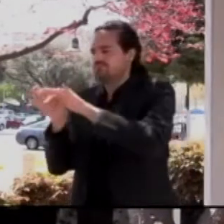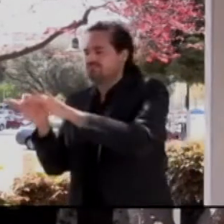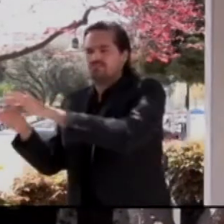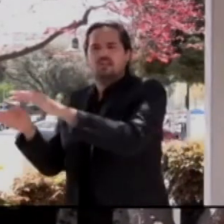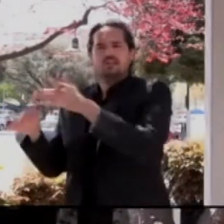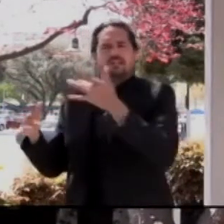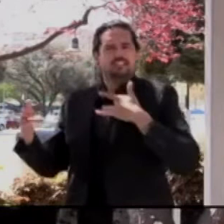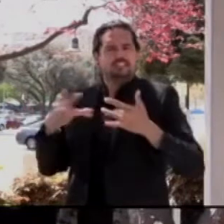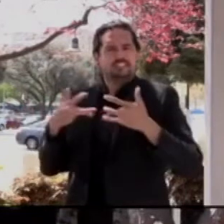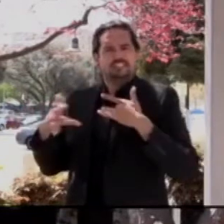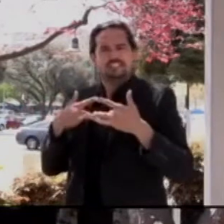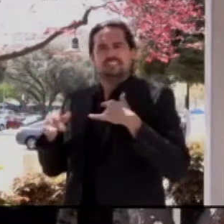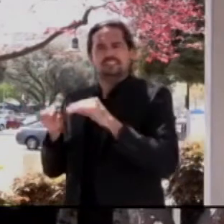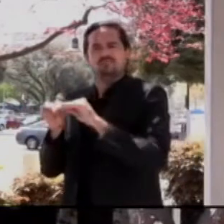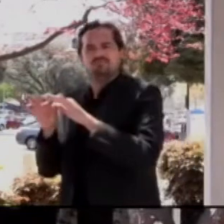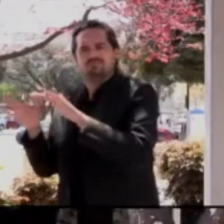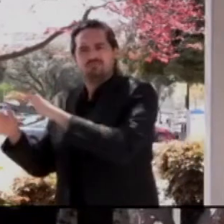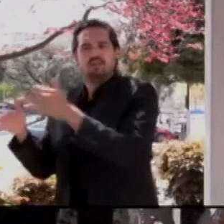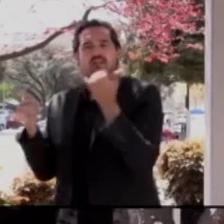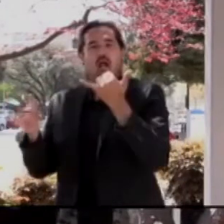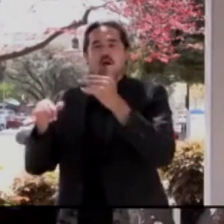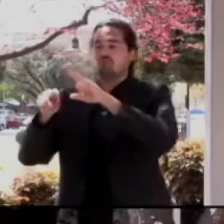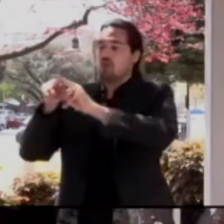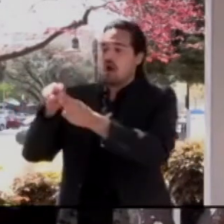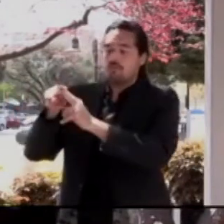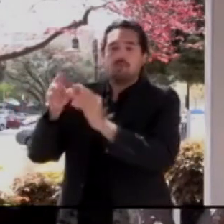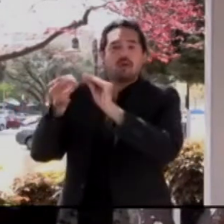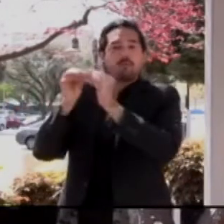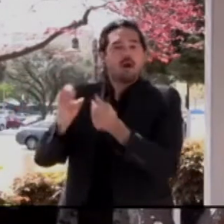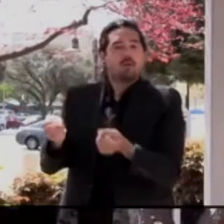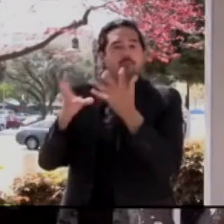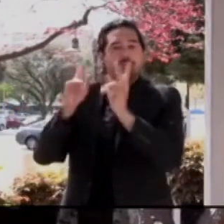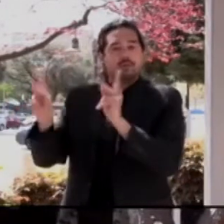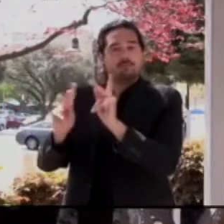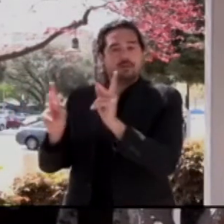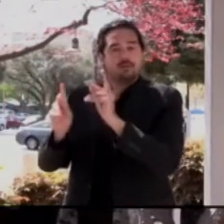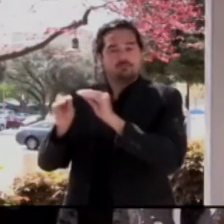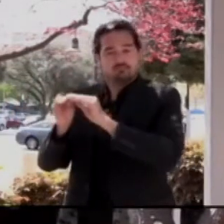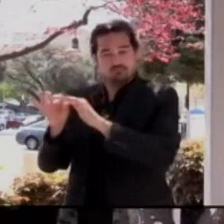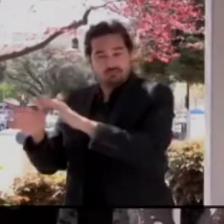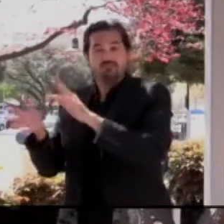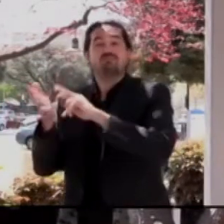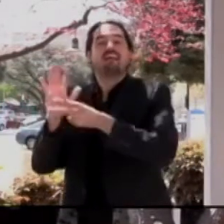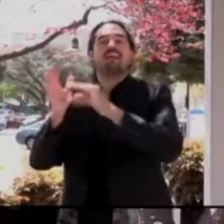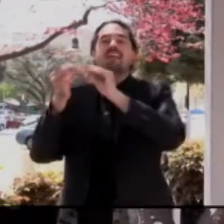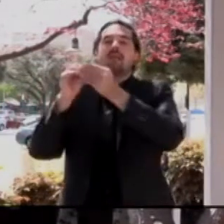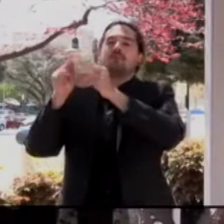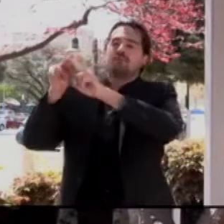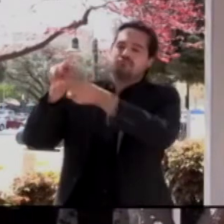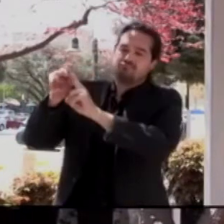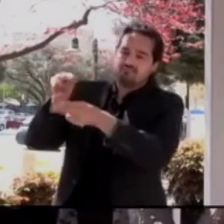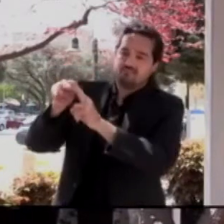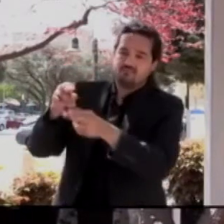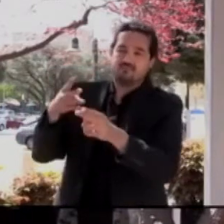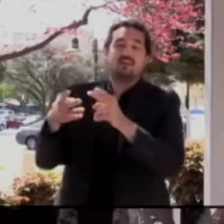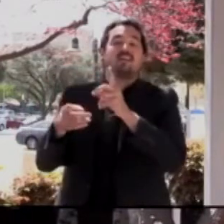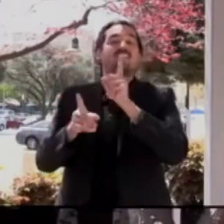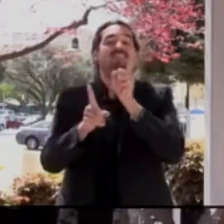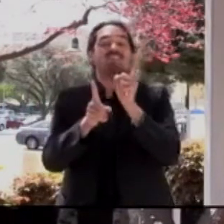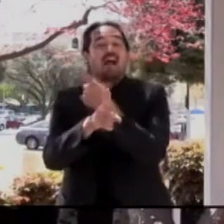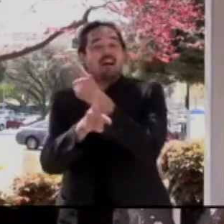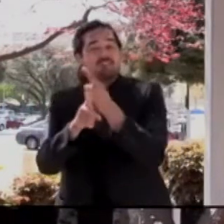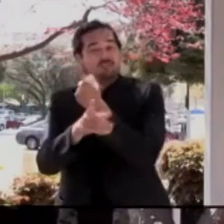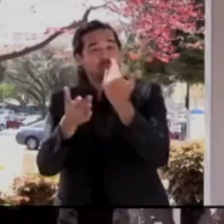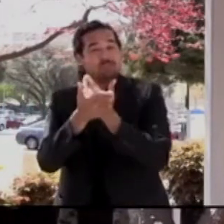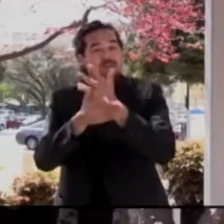because we'll vaccinate more, we'll have less cases, less variants. And as we have less cases and the case rate goes down, then